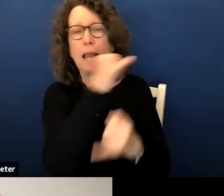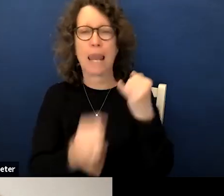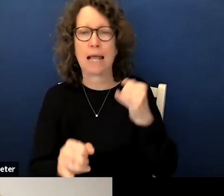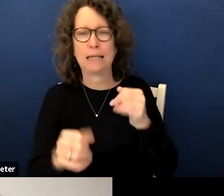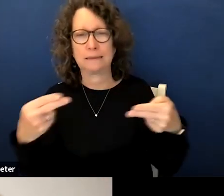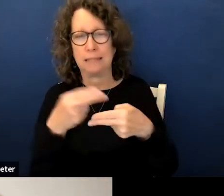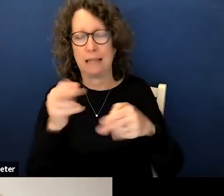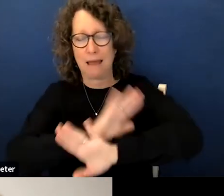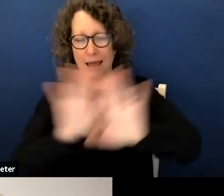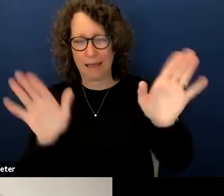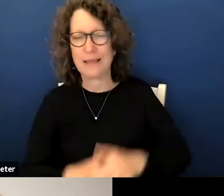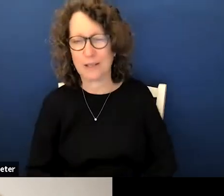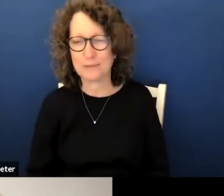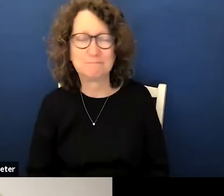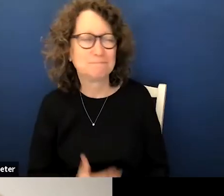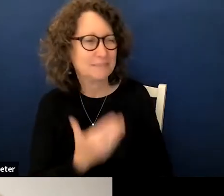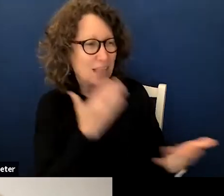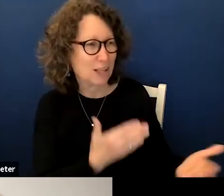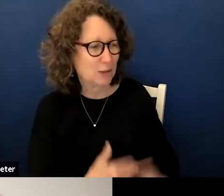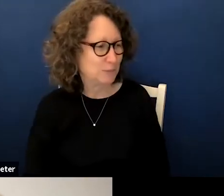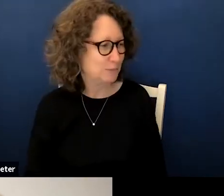thank you